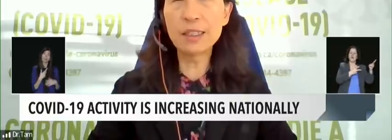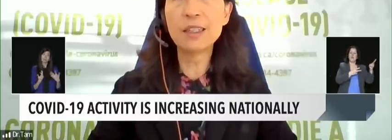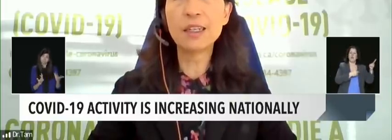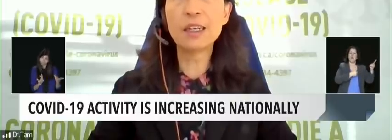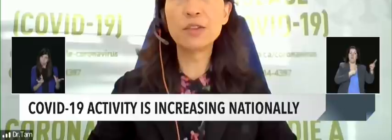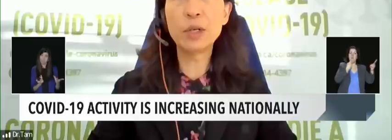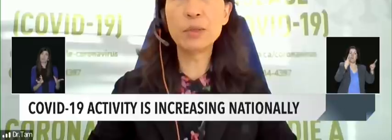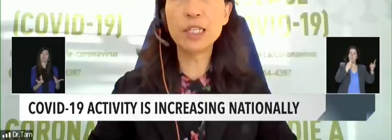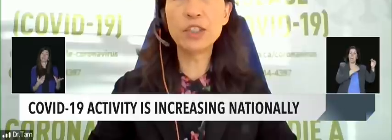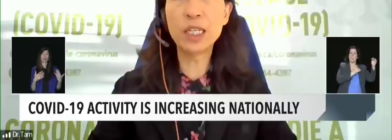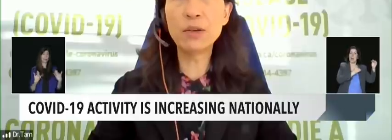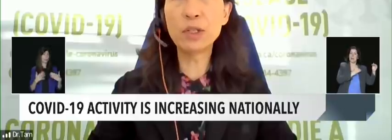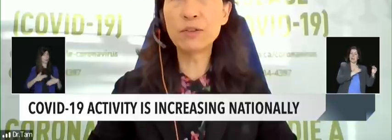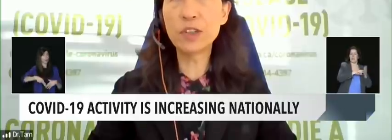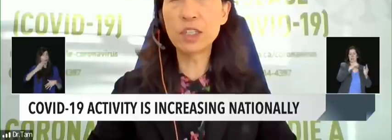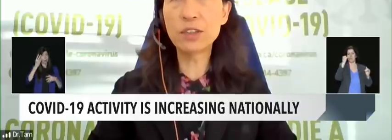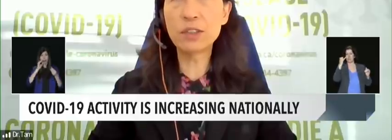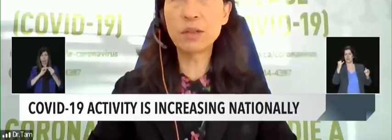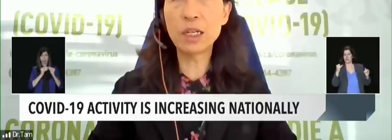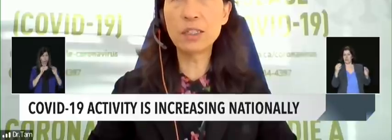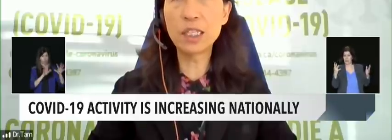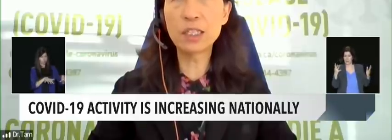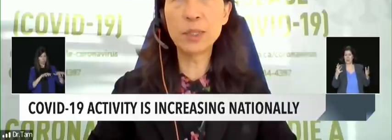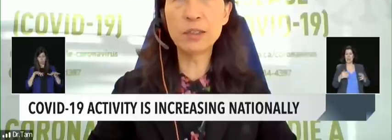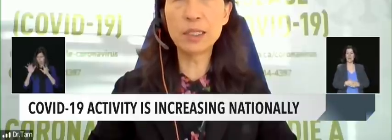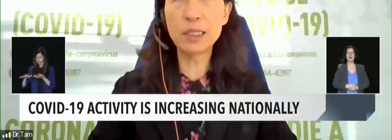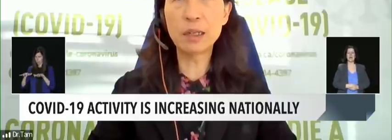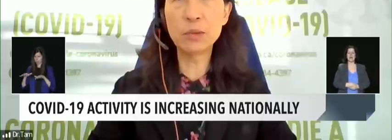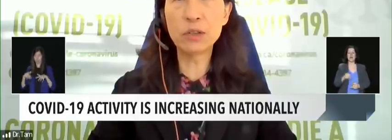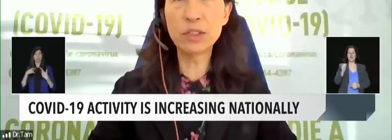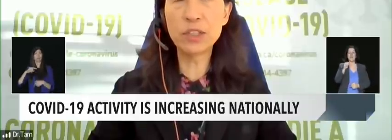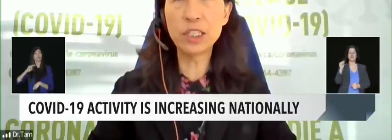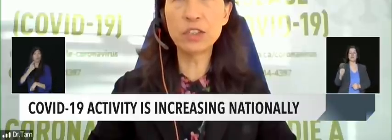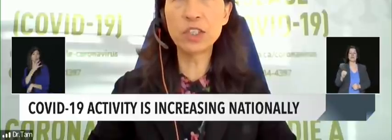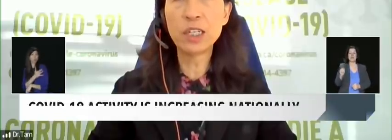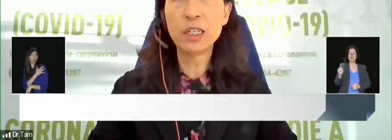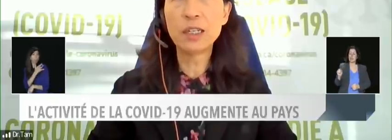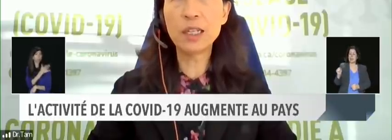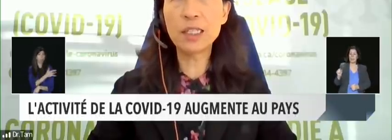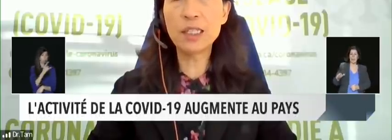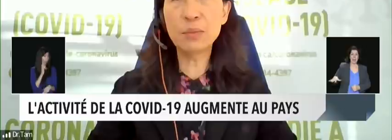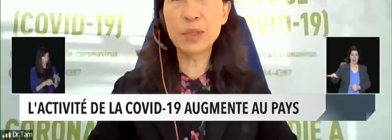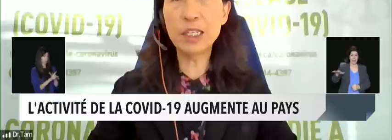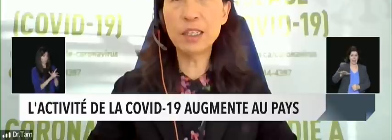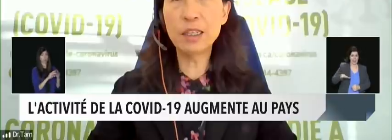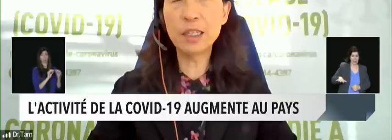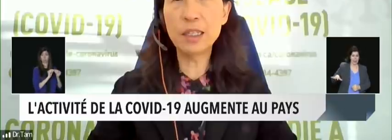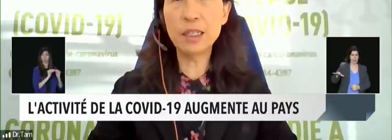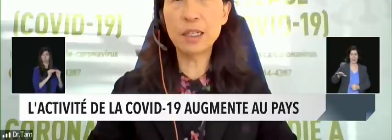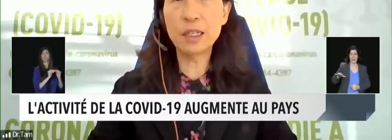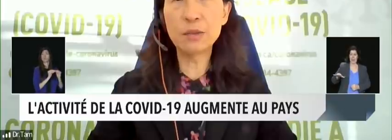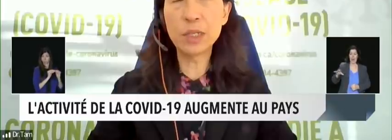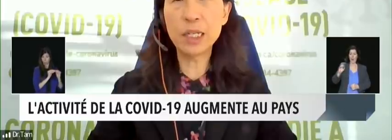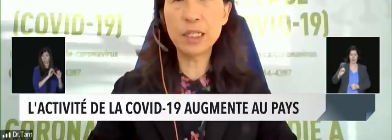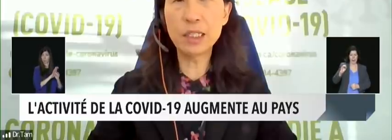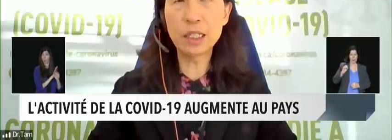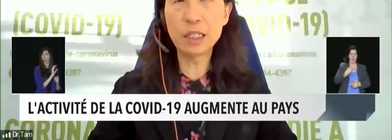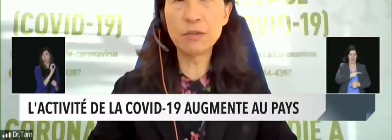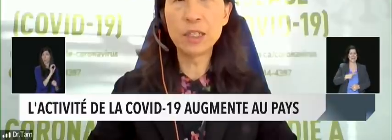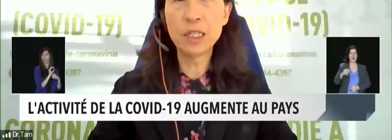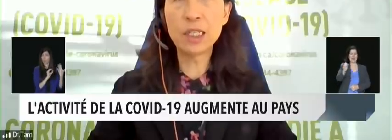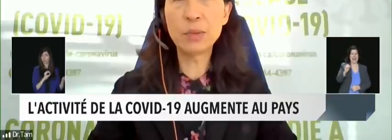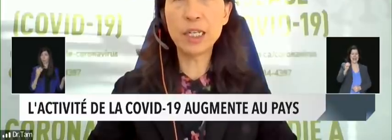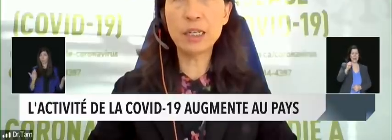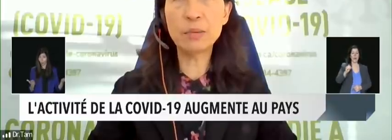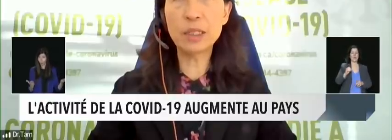the size of the population and they were the first to experience this Omicron surge, that dip in the case